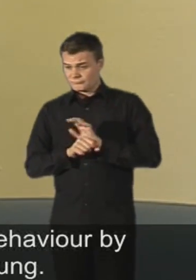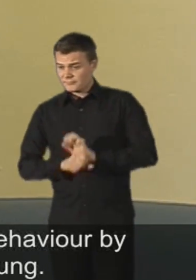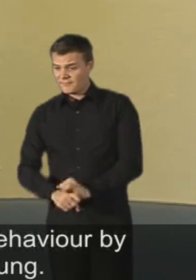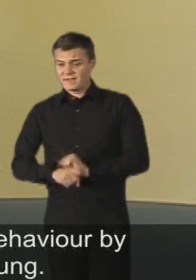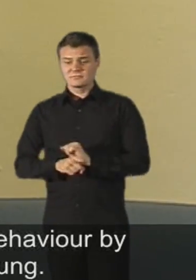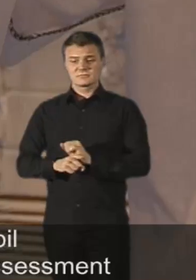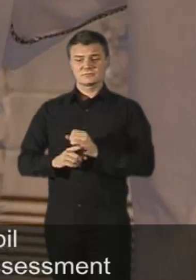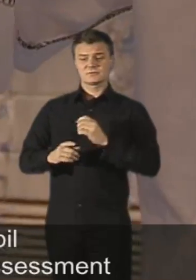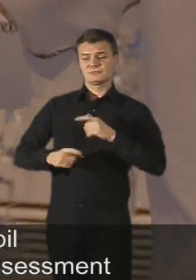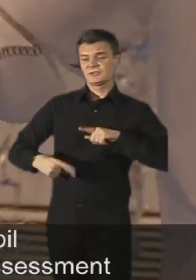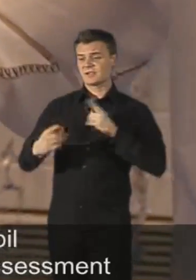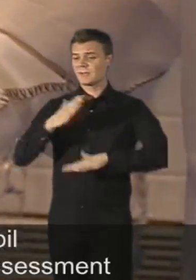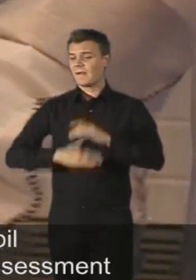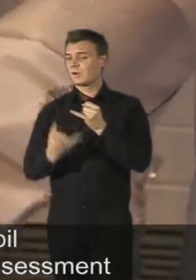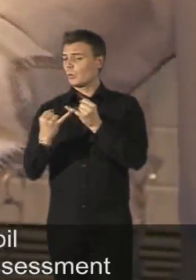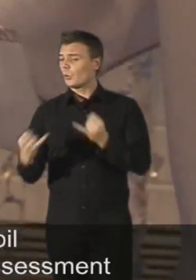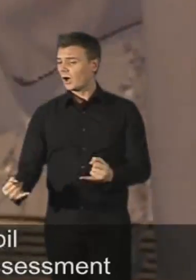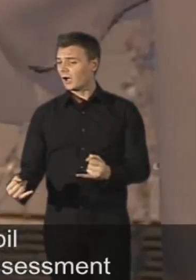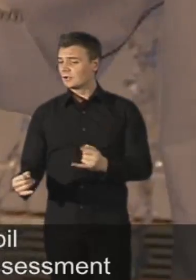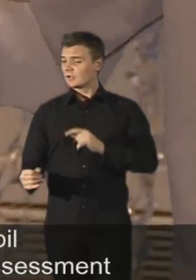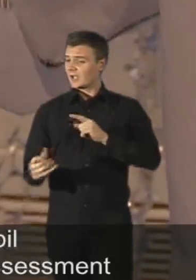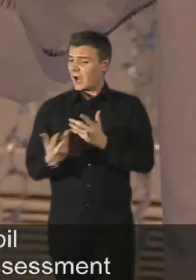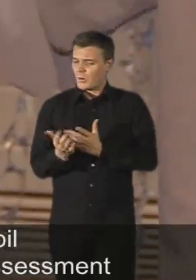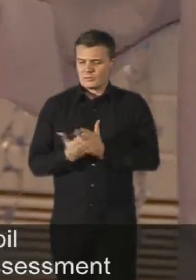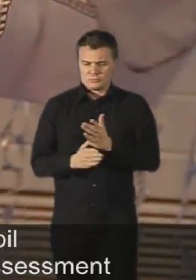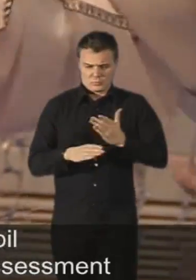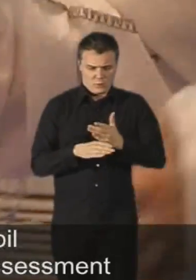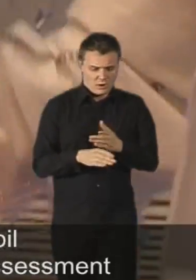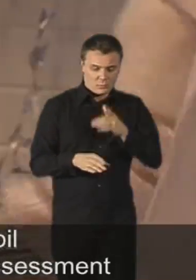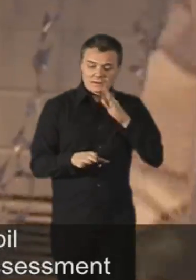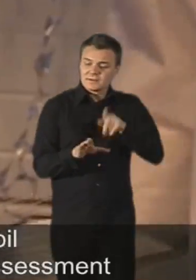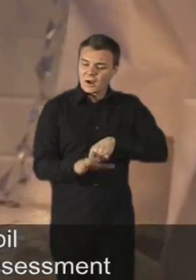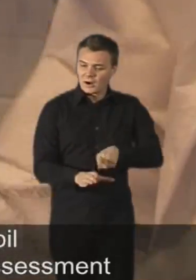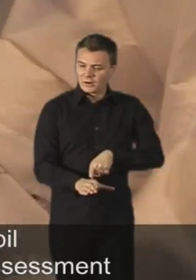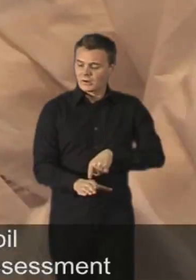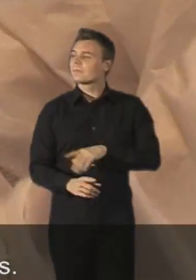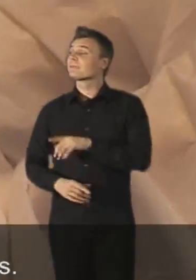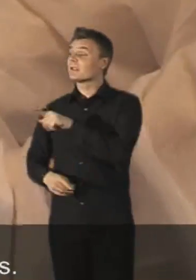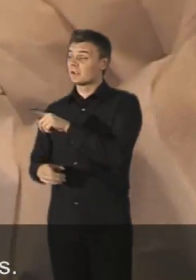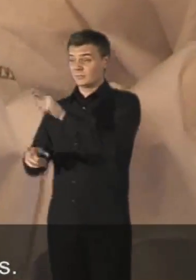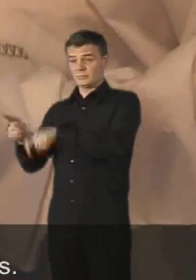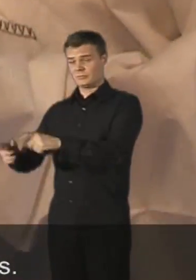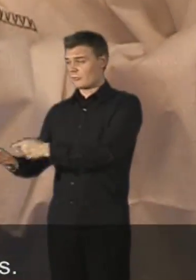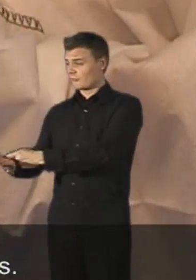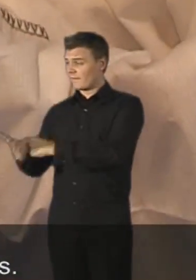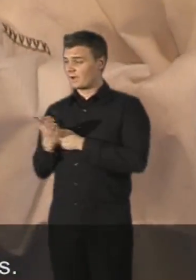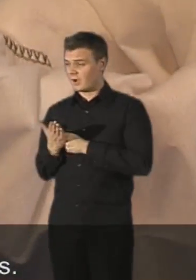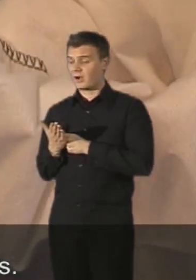behaviour by working with them when they're young. Pupils are referred to staff at the Pupil Development Centre and after an assessment attend for group